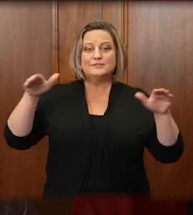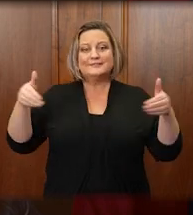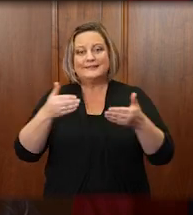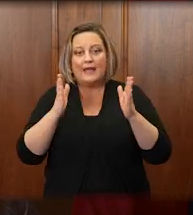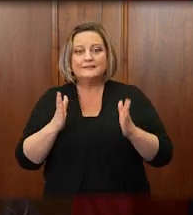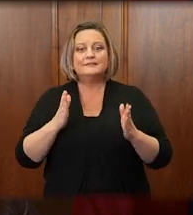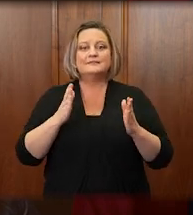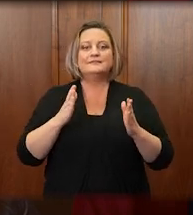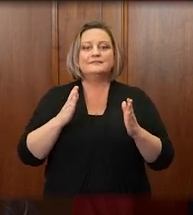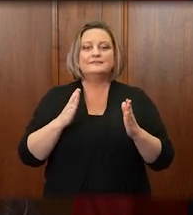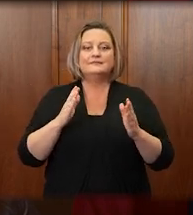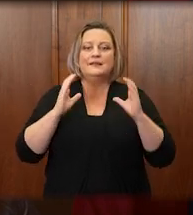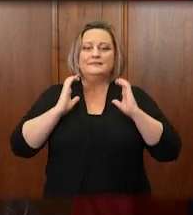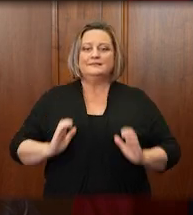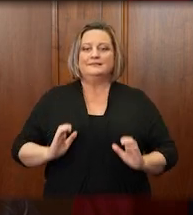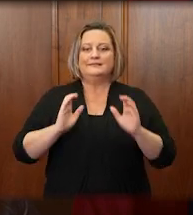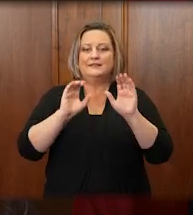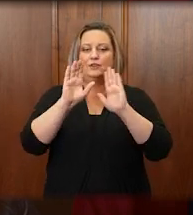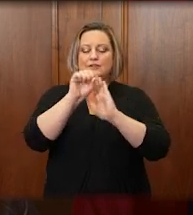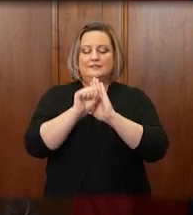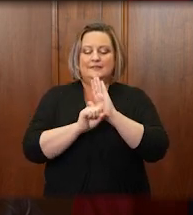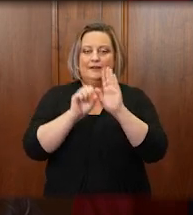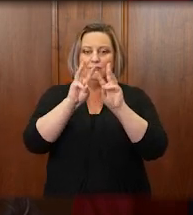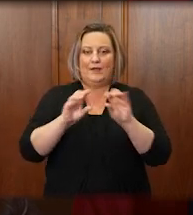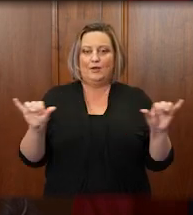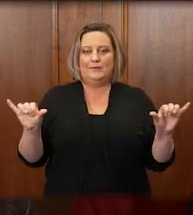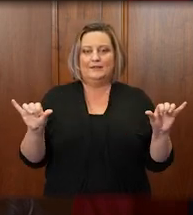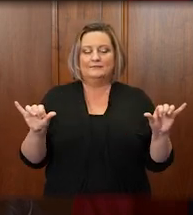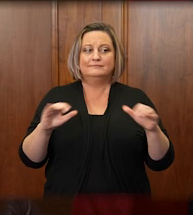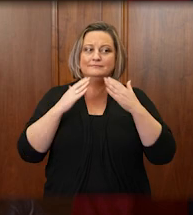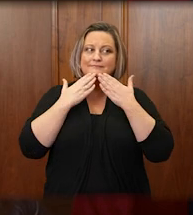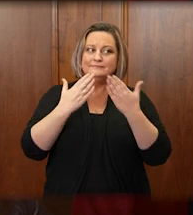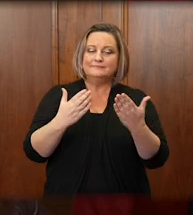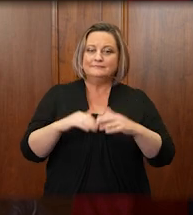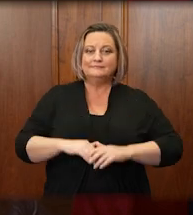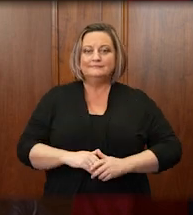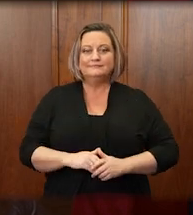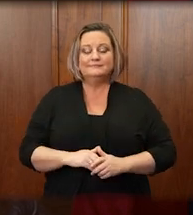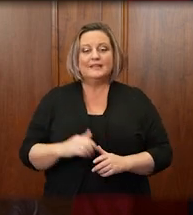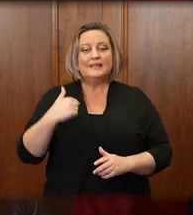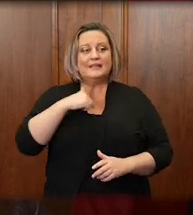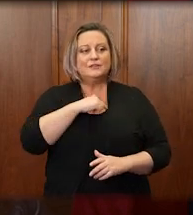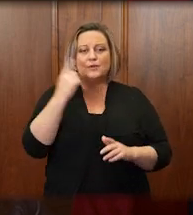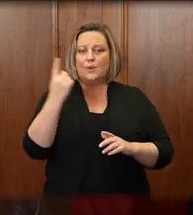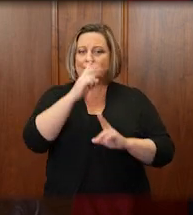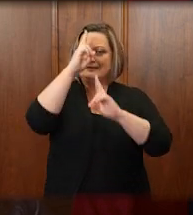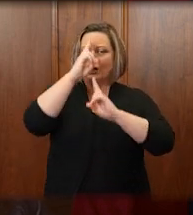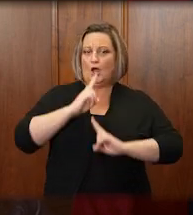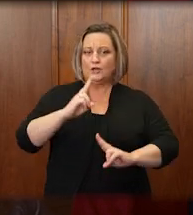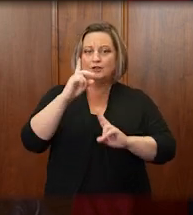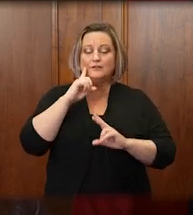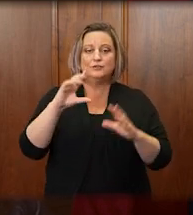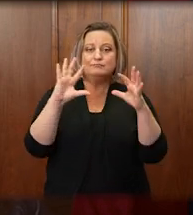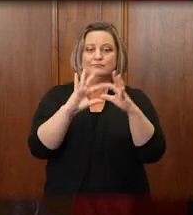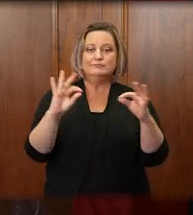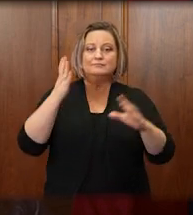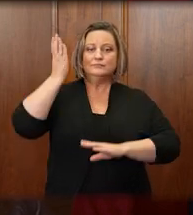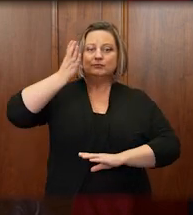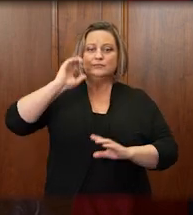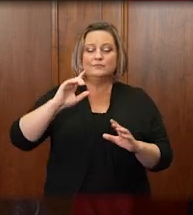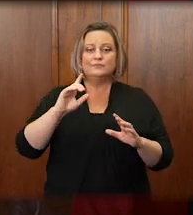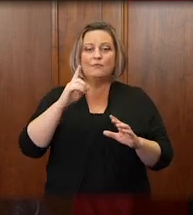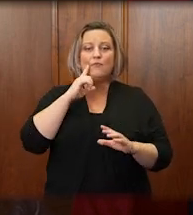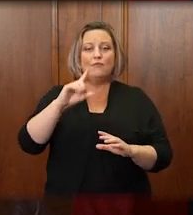It is, as always, an honor to speak with you today on behalf of the dedicated men and women of Wyoming's